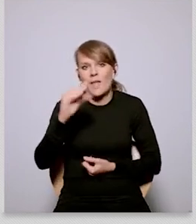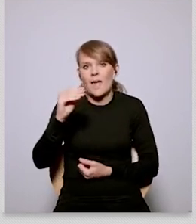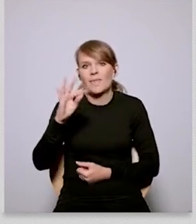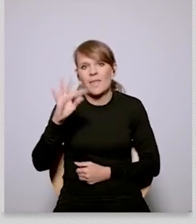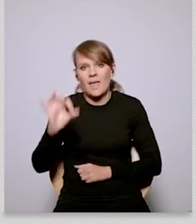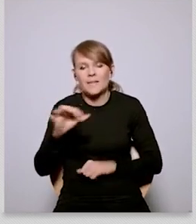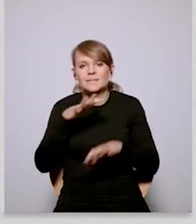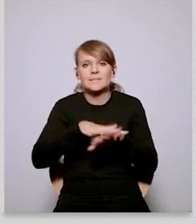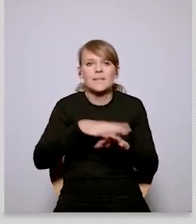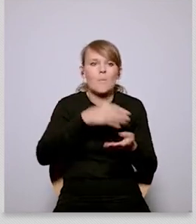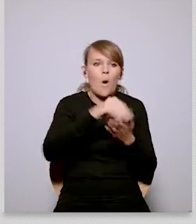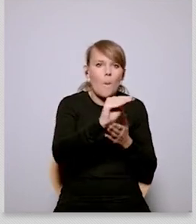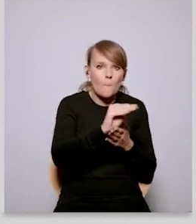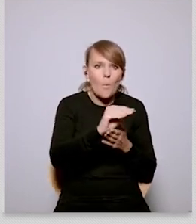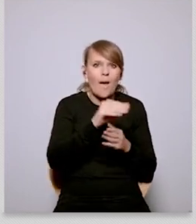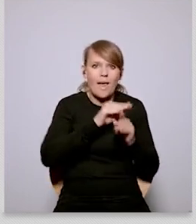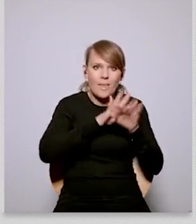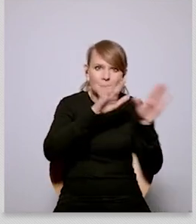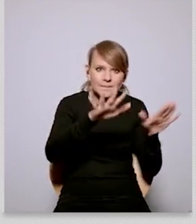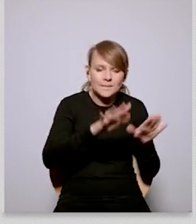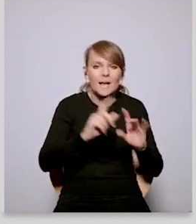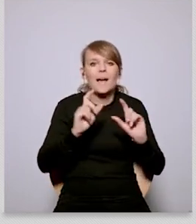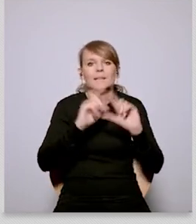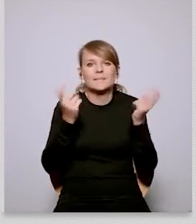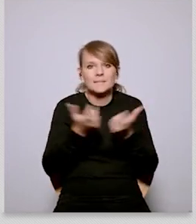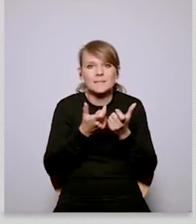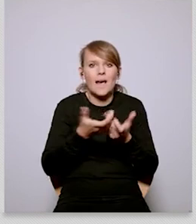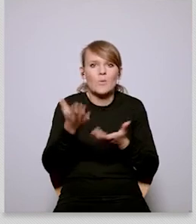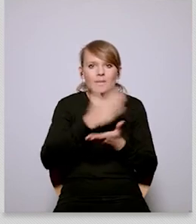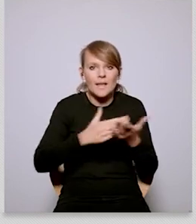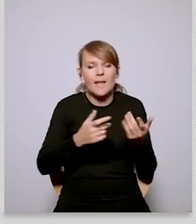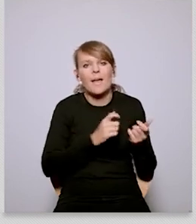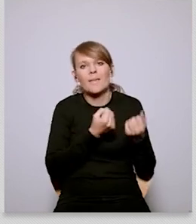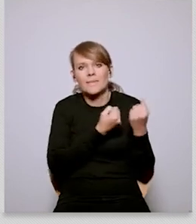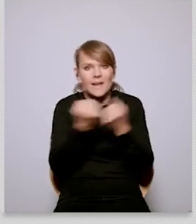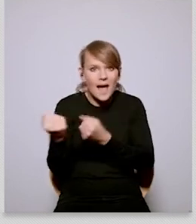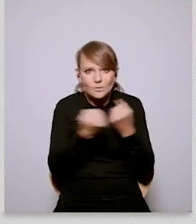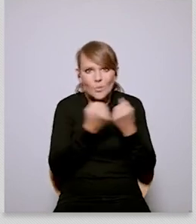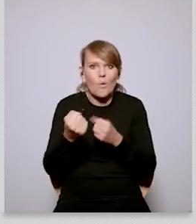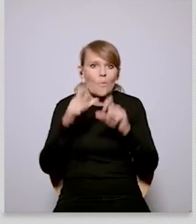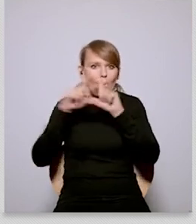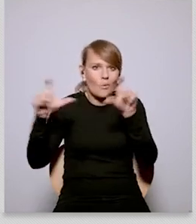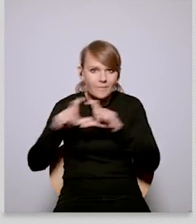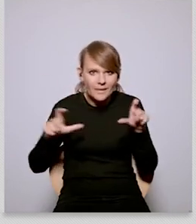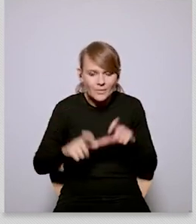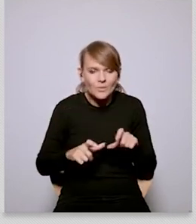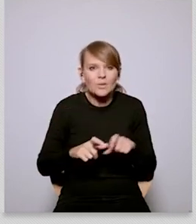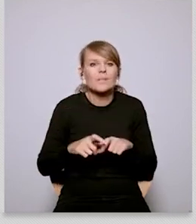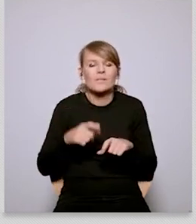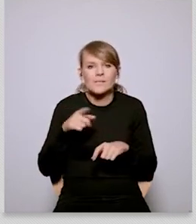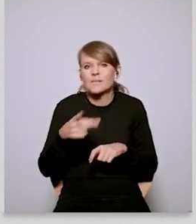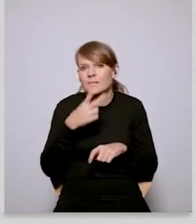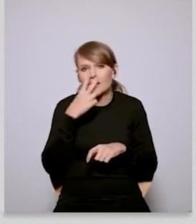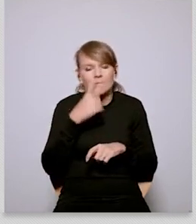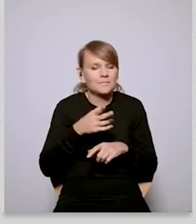so there are this proposal for new system this non-ETS to include buildings and transport